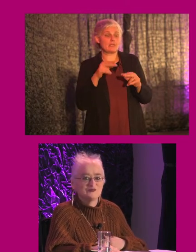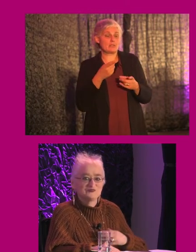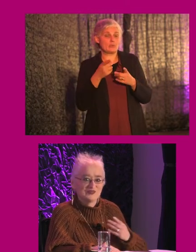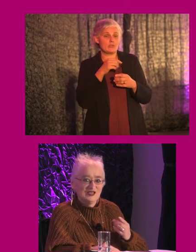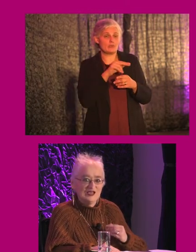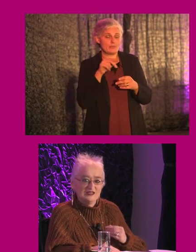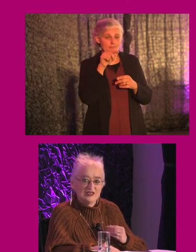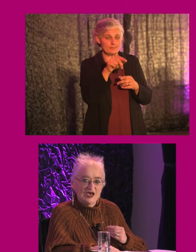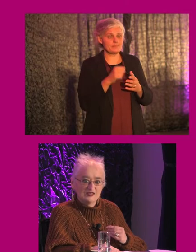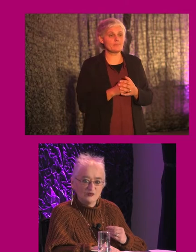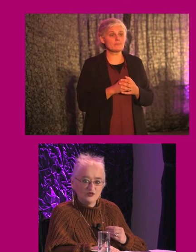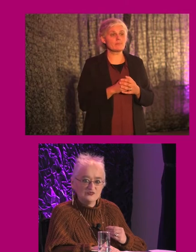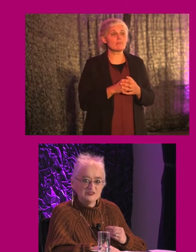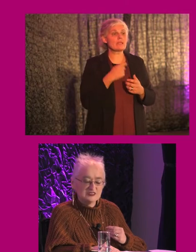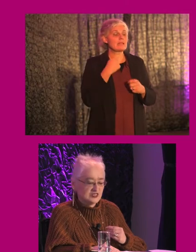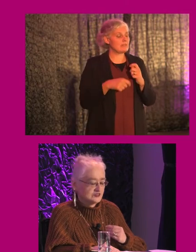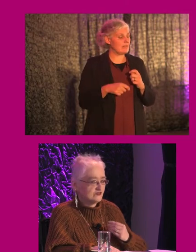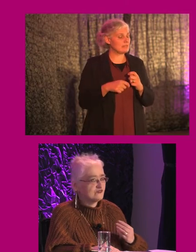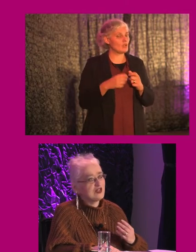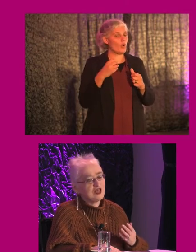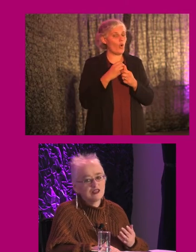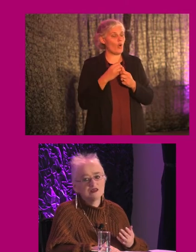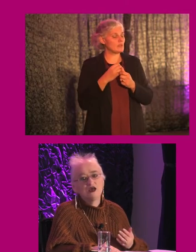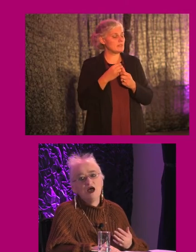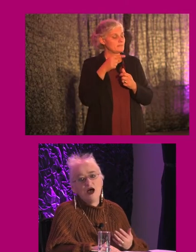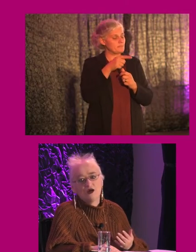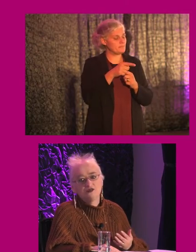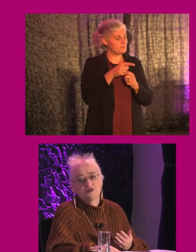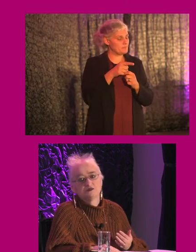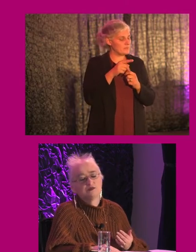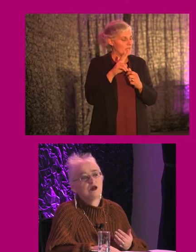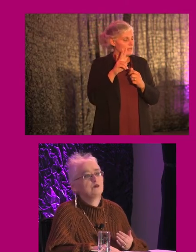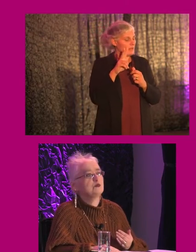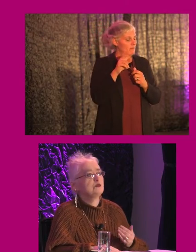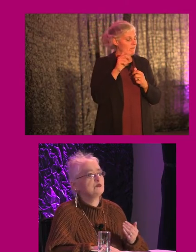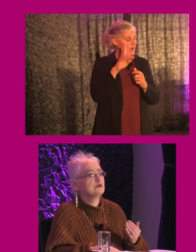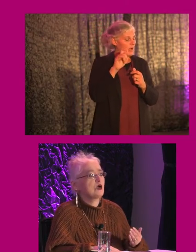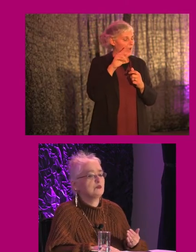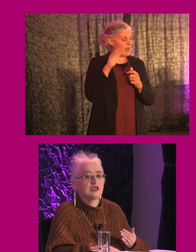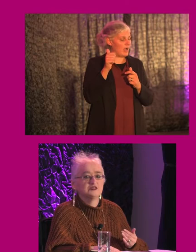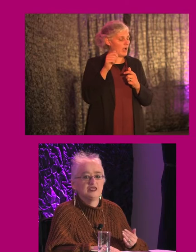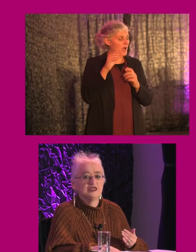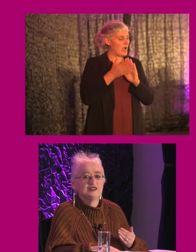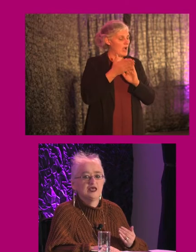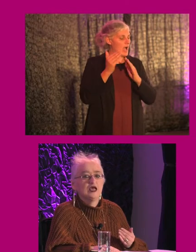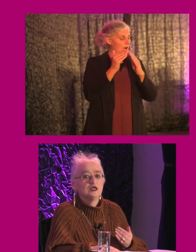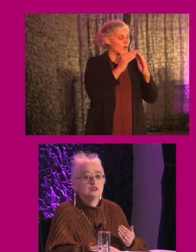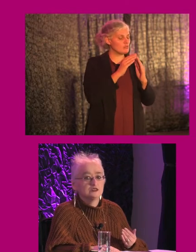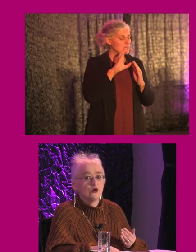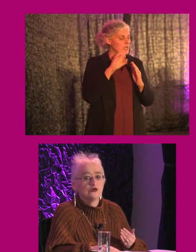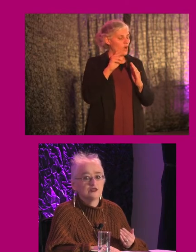there and then the bottom facility is of the Valhalla housing complex in